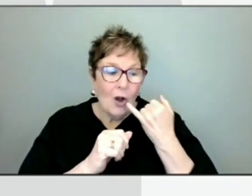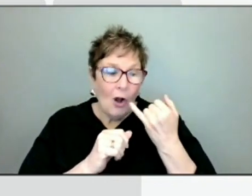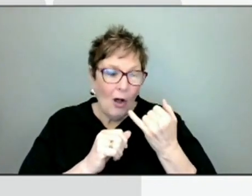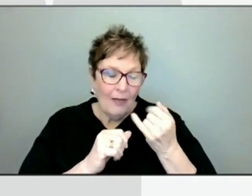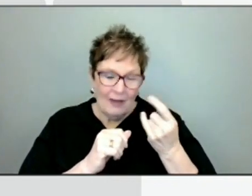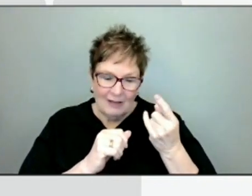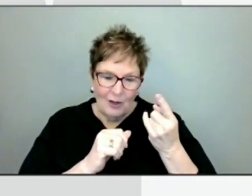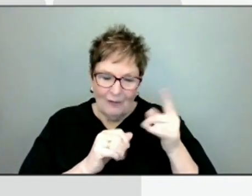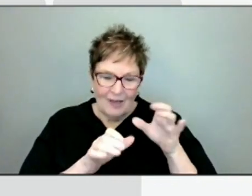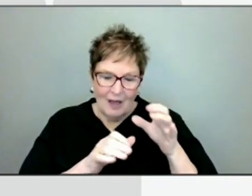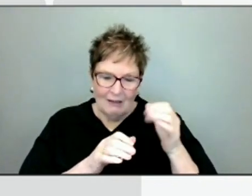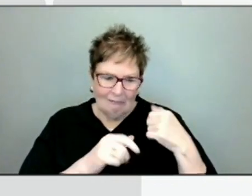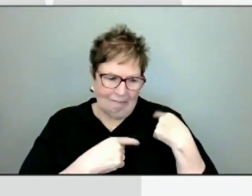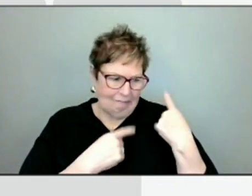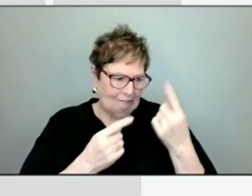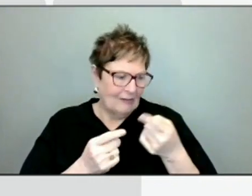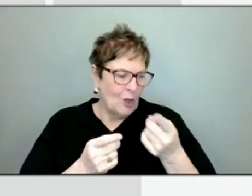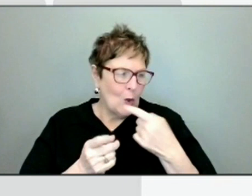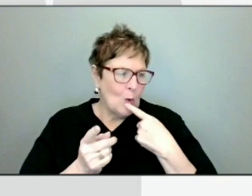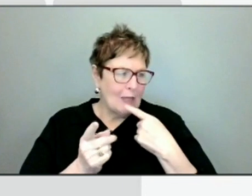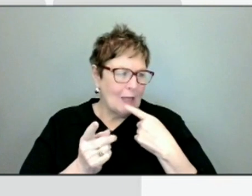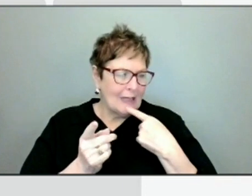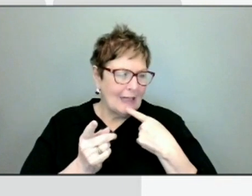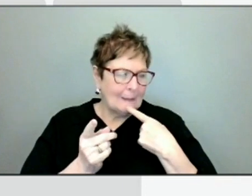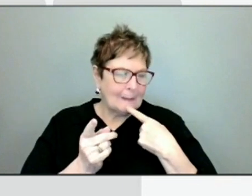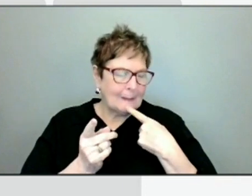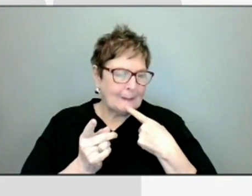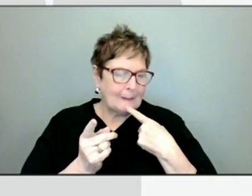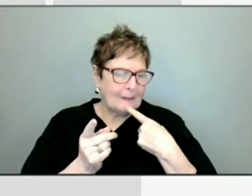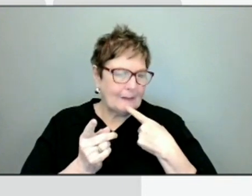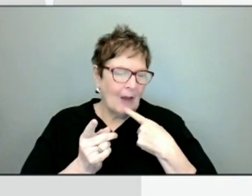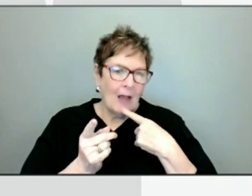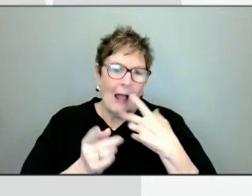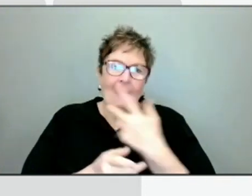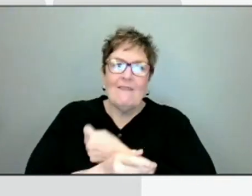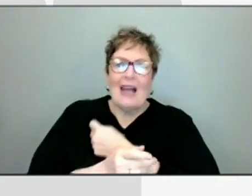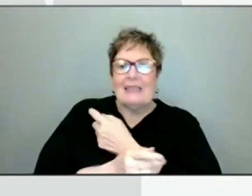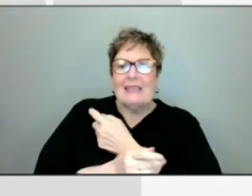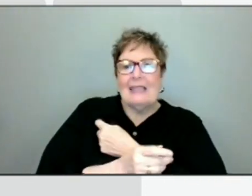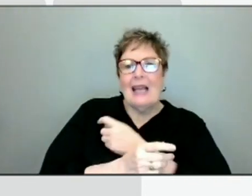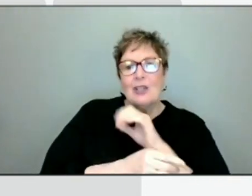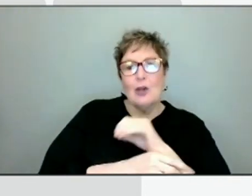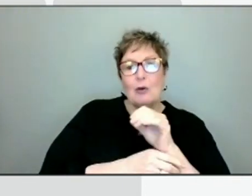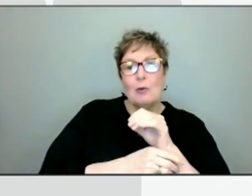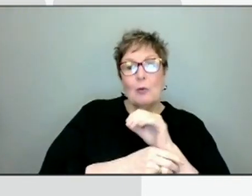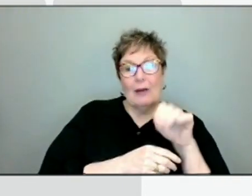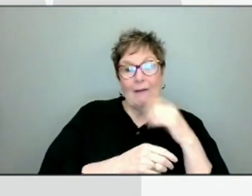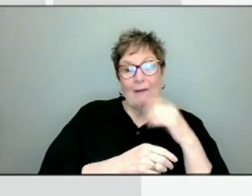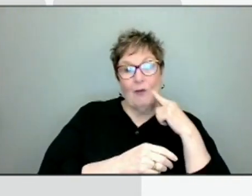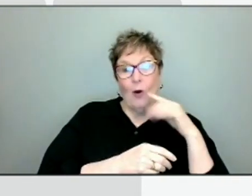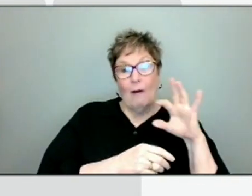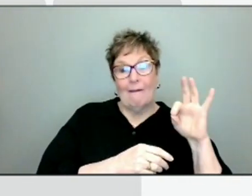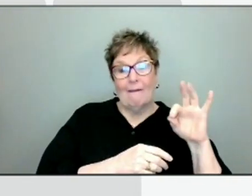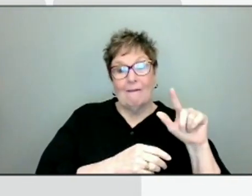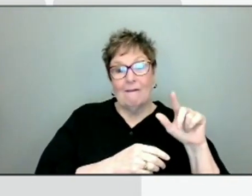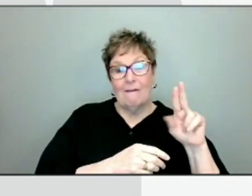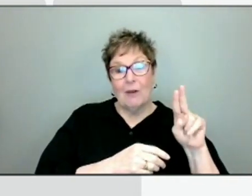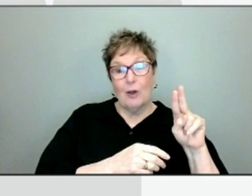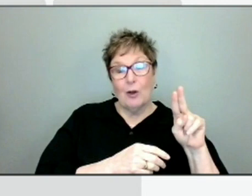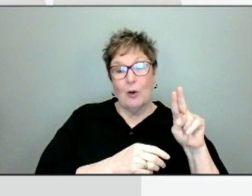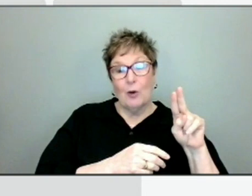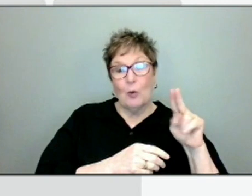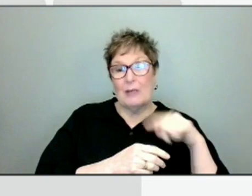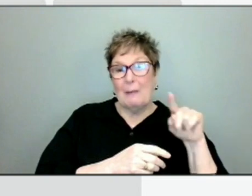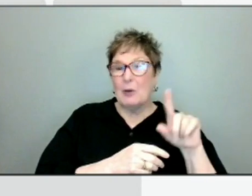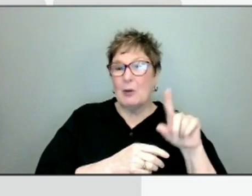or two. You mentioned that the vaccination rate for flu shots, I think it was maybe 20 or 30%.